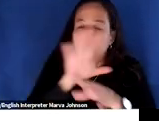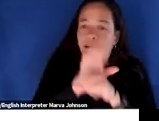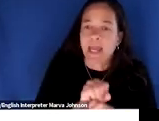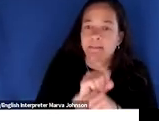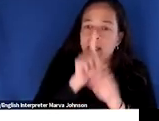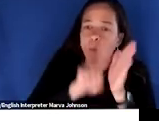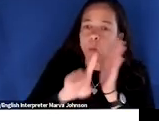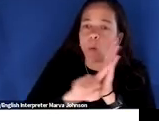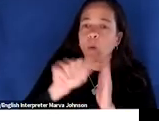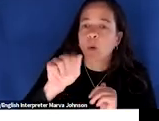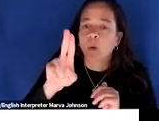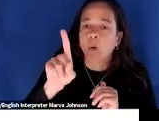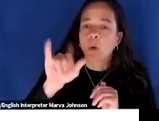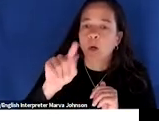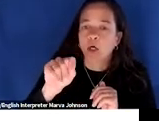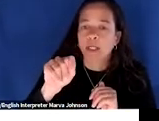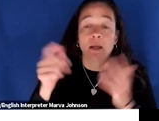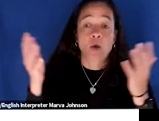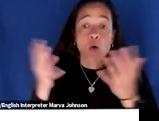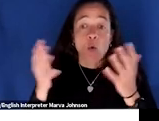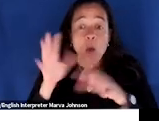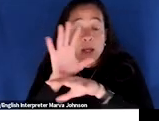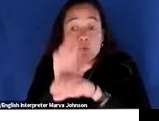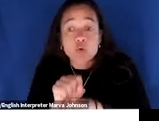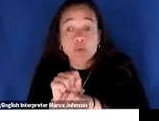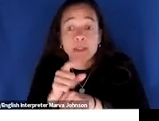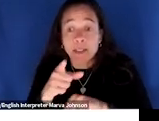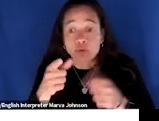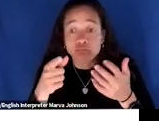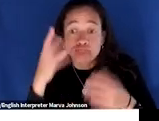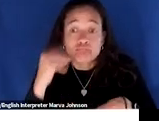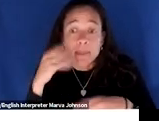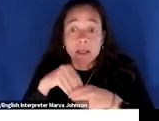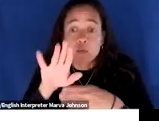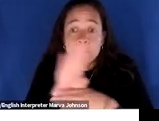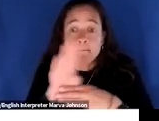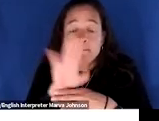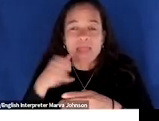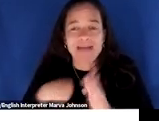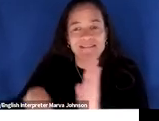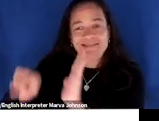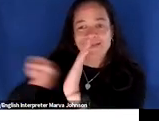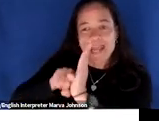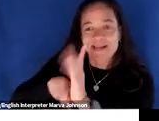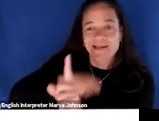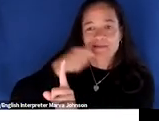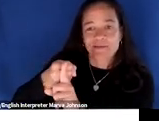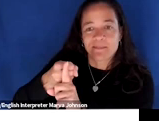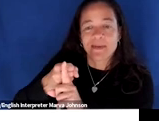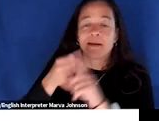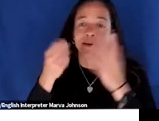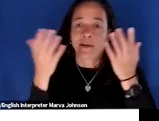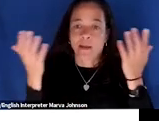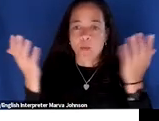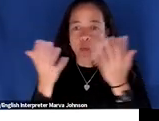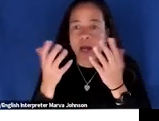routines do you have that result in a negative climate impact or a negligible climate impact and what could they